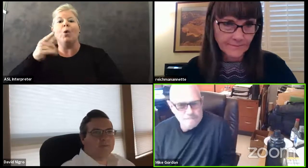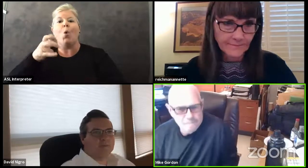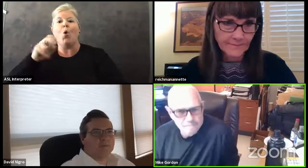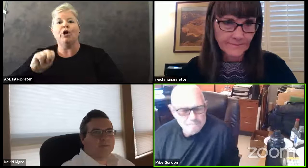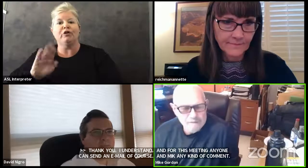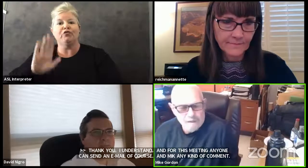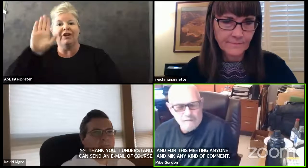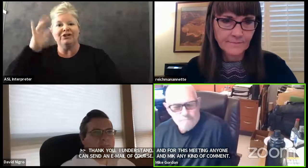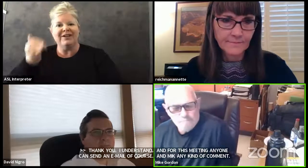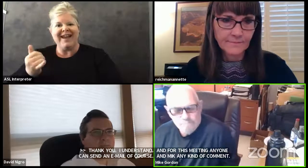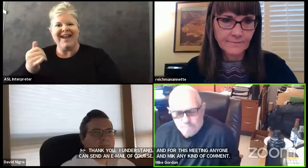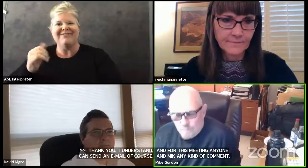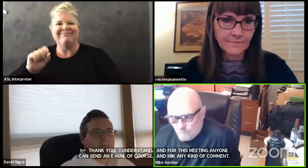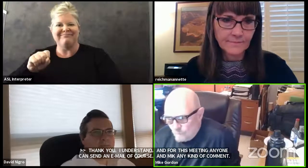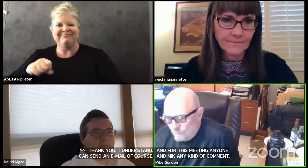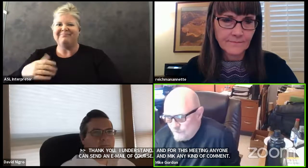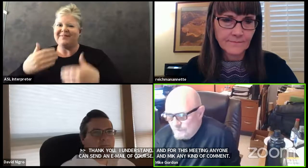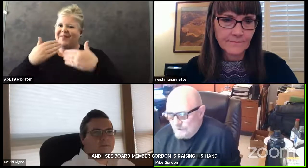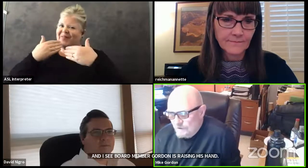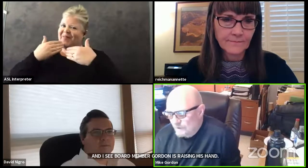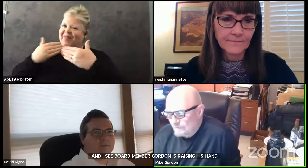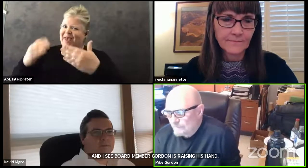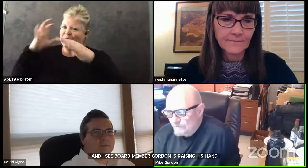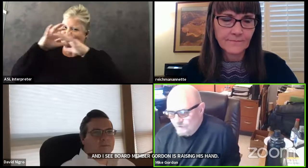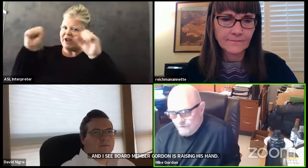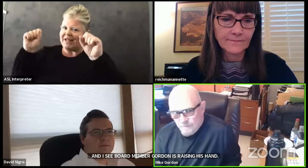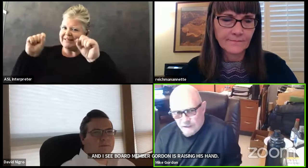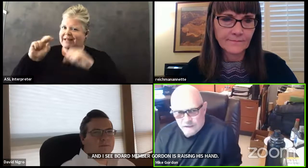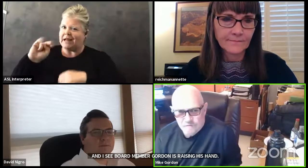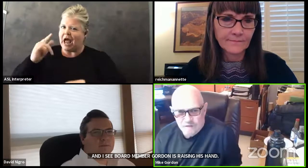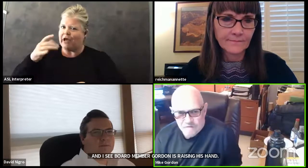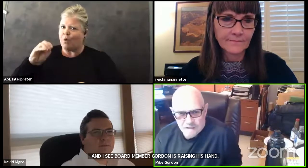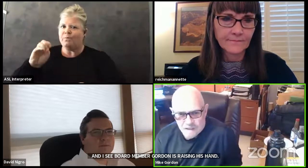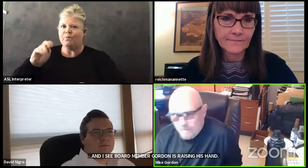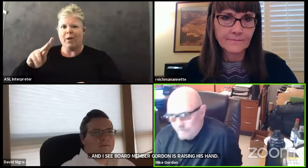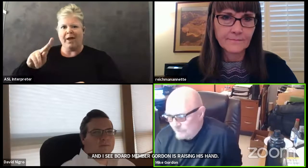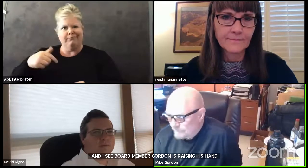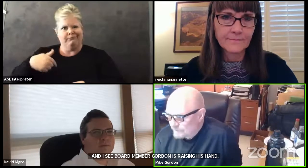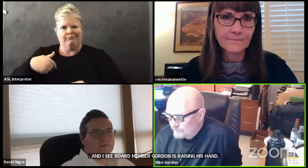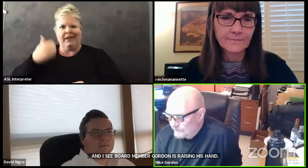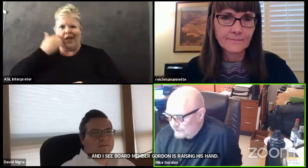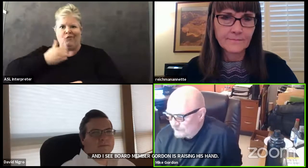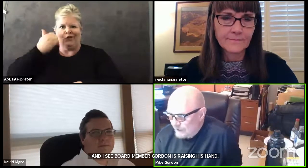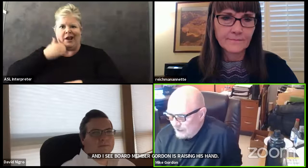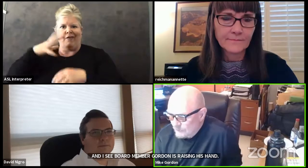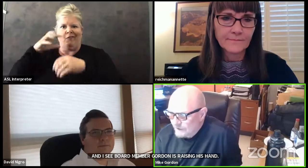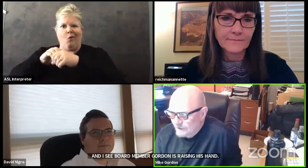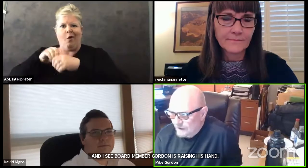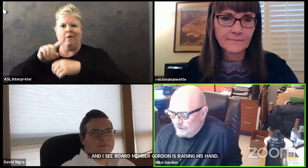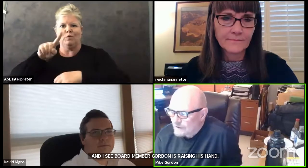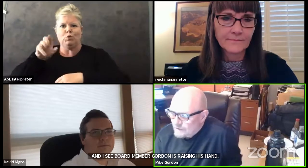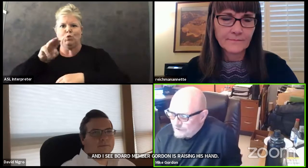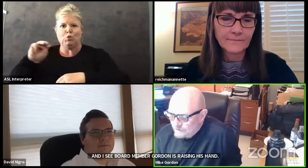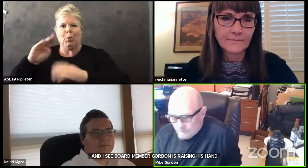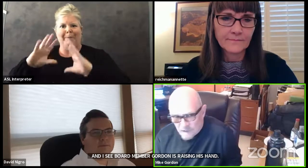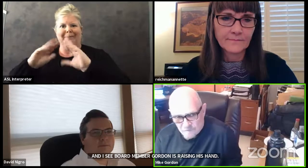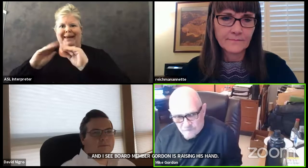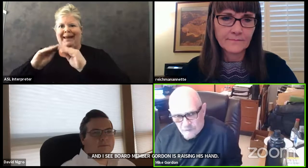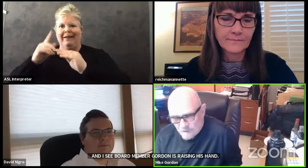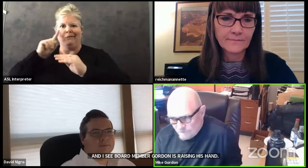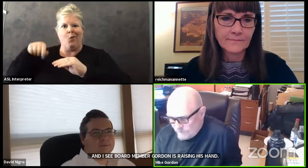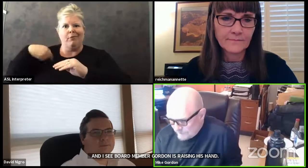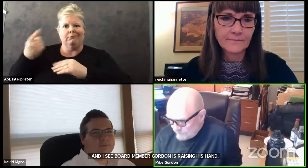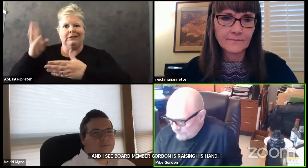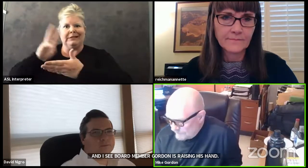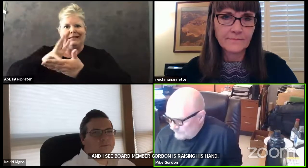president um we've been doing zoom meetings every day for six eight weeks now sometimes